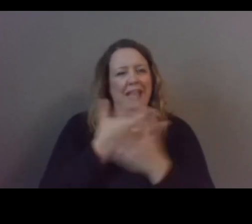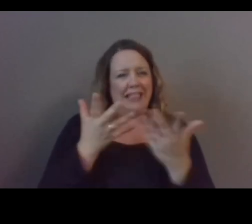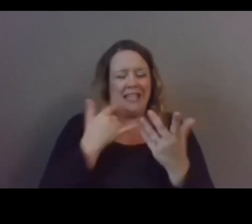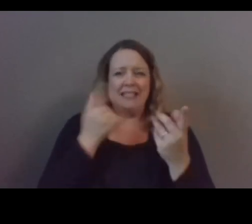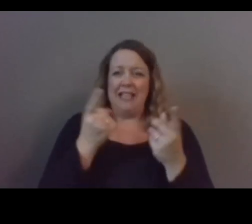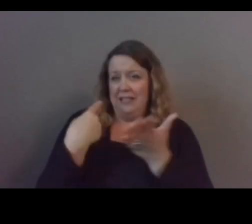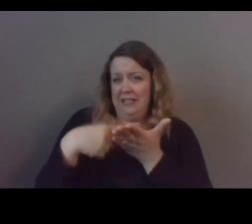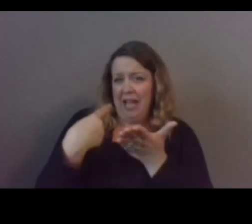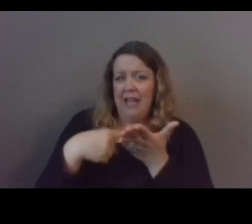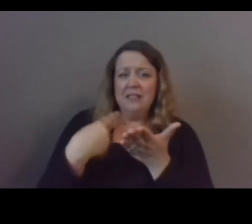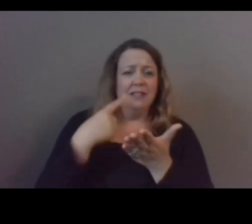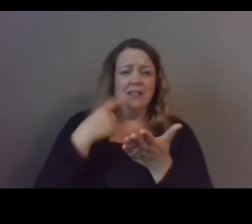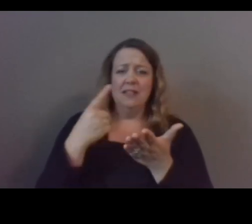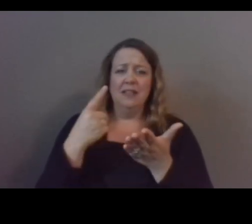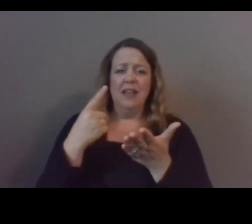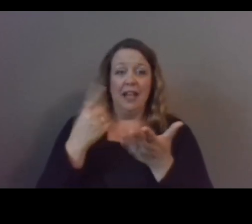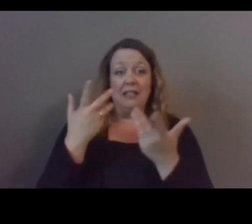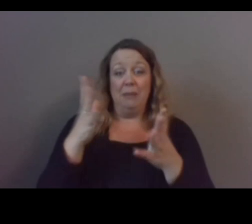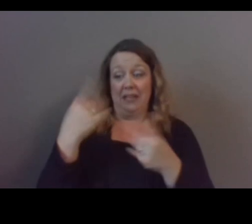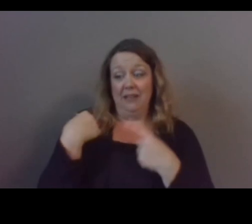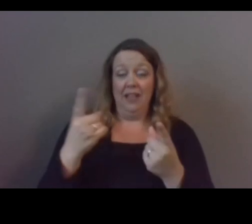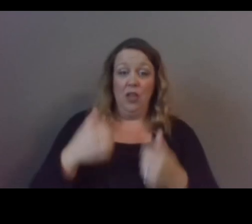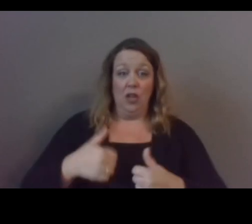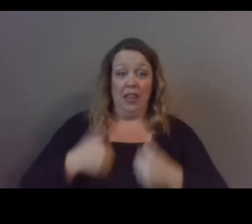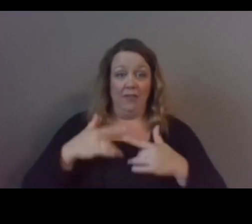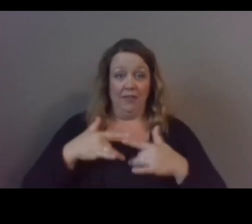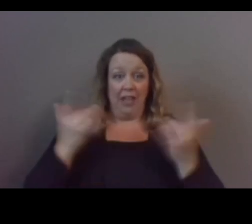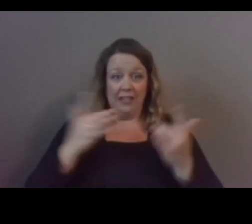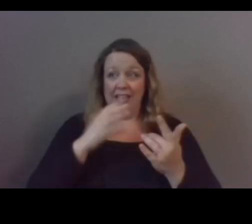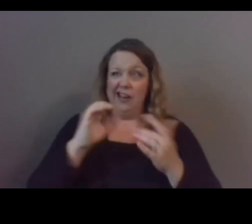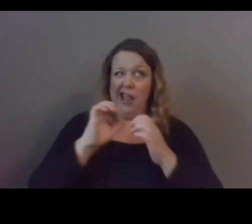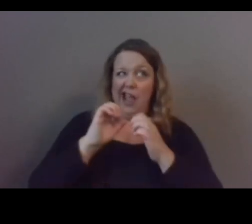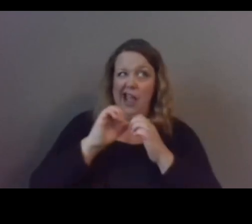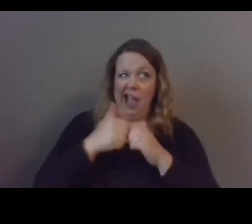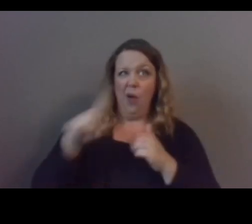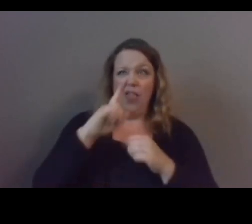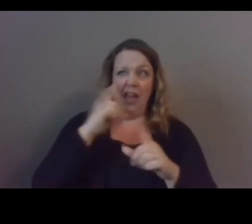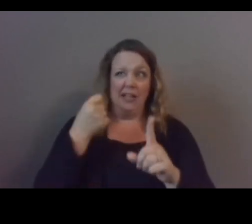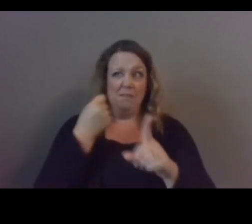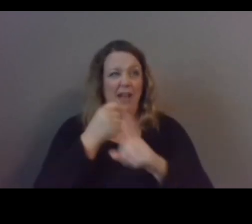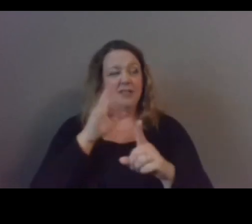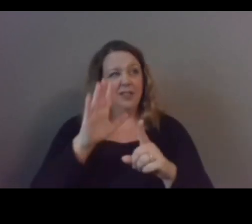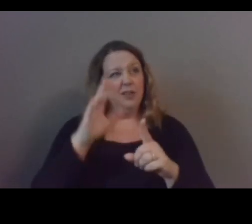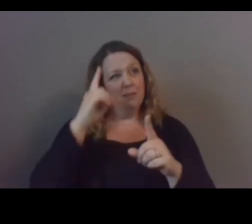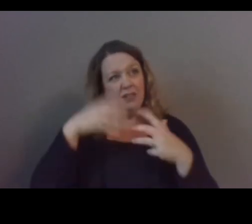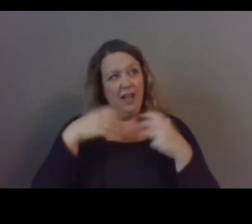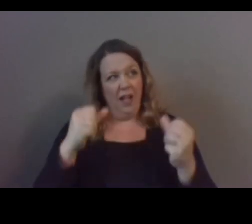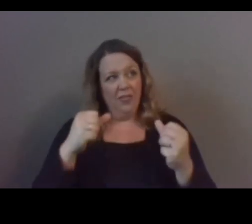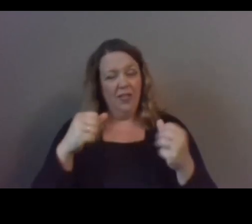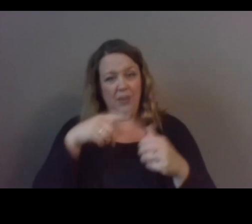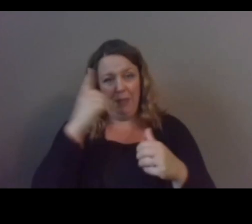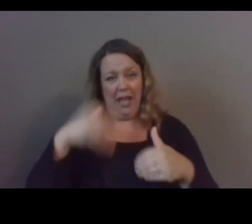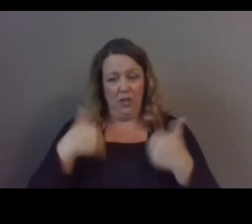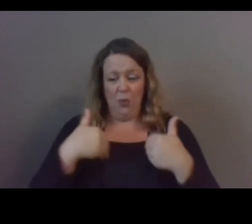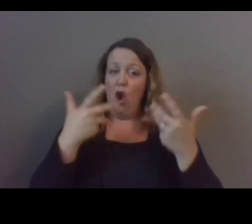and efforts to address those life events and the manner in which they impact mental health and wellness for black youth has already been occurring